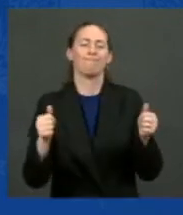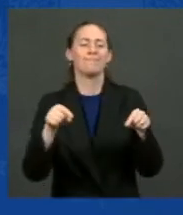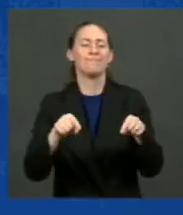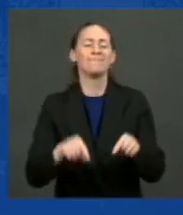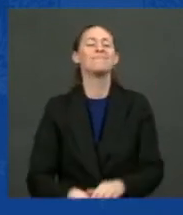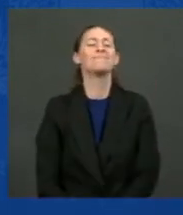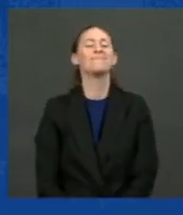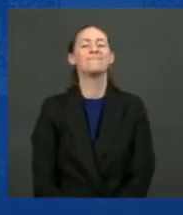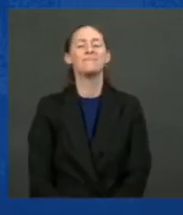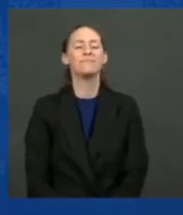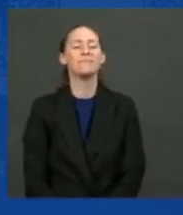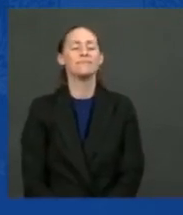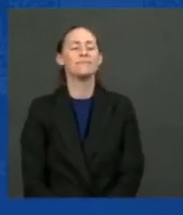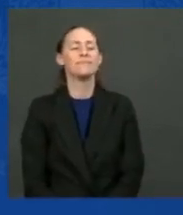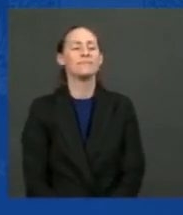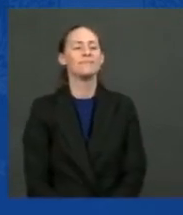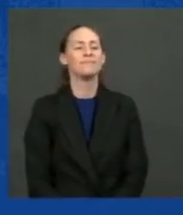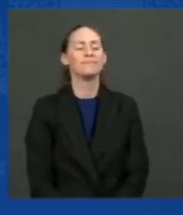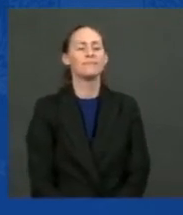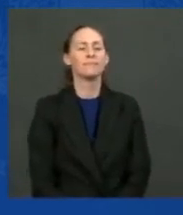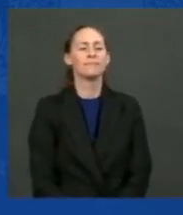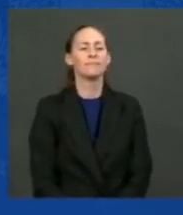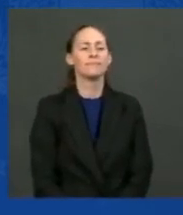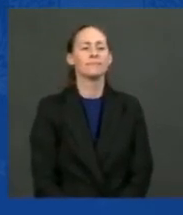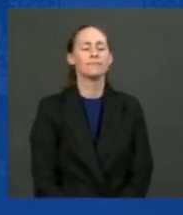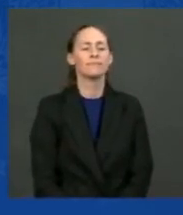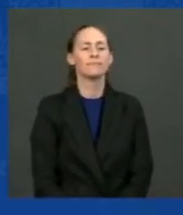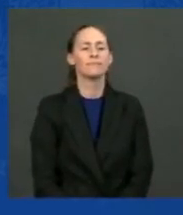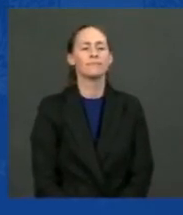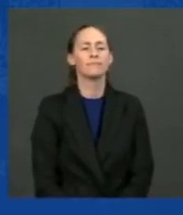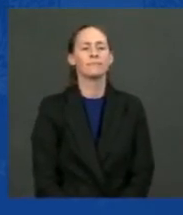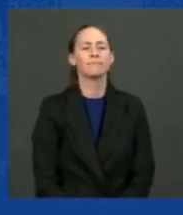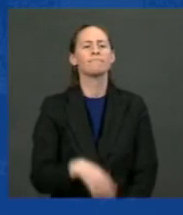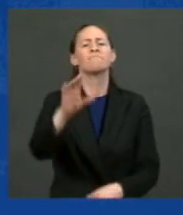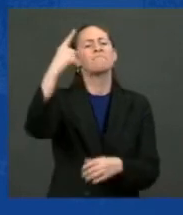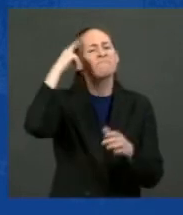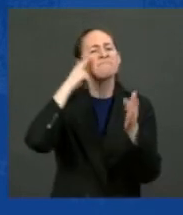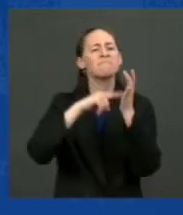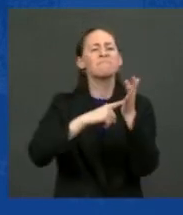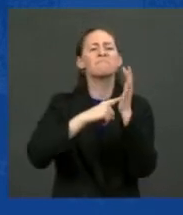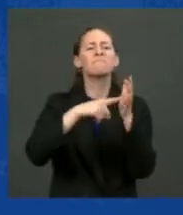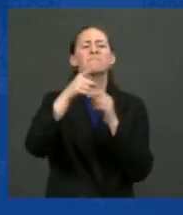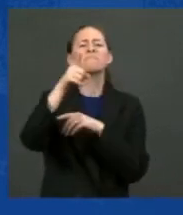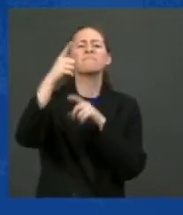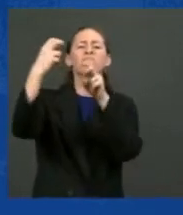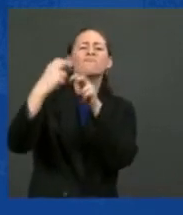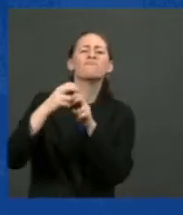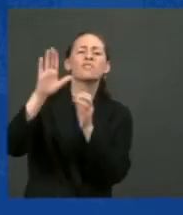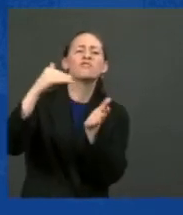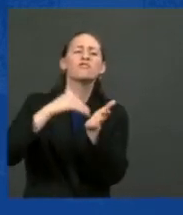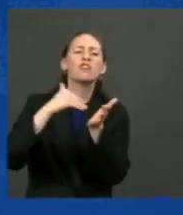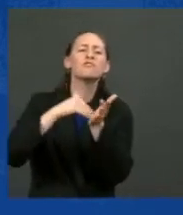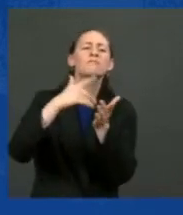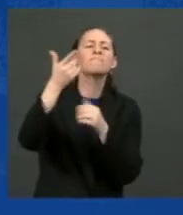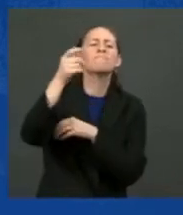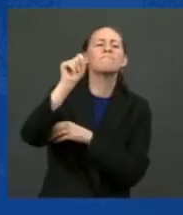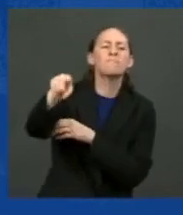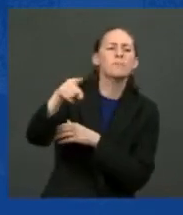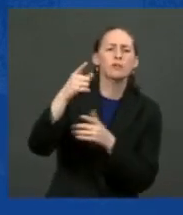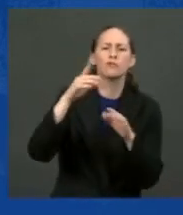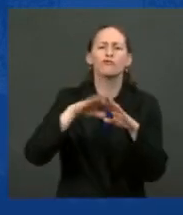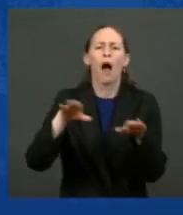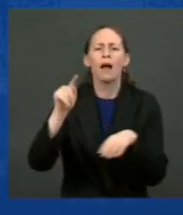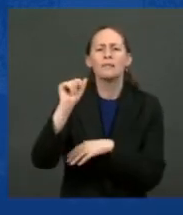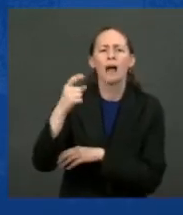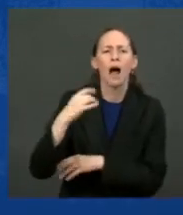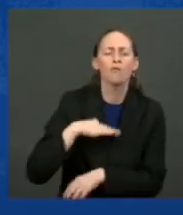lawyer, or whatever, and said child care tax credit. They're not sure what that means. Well, what it means is, you know, if you were making